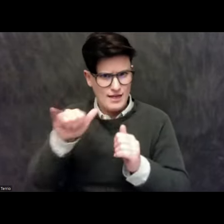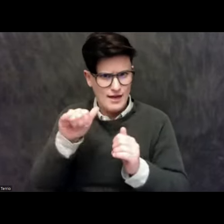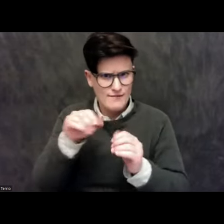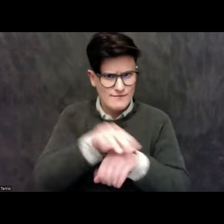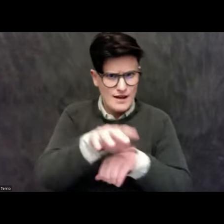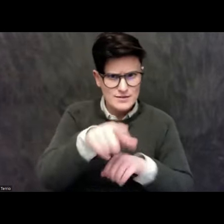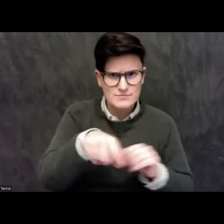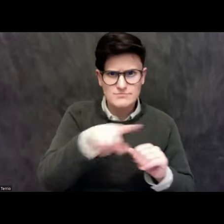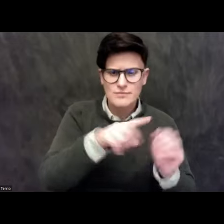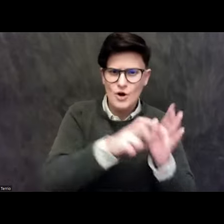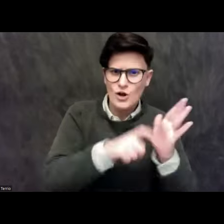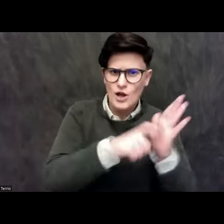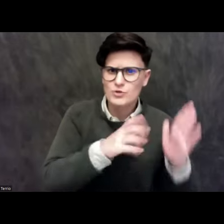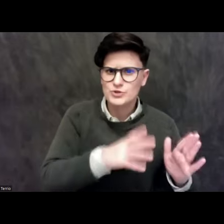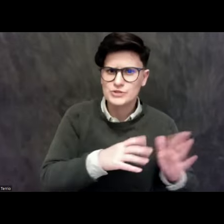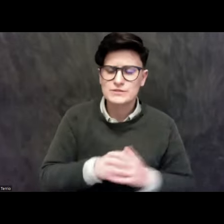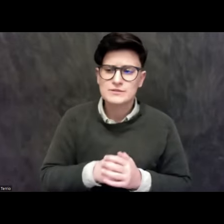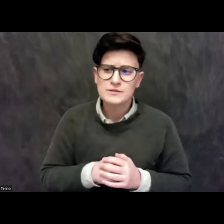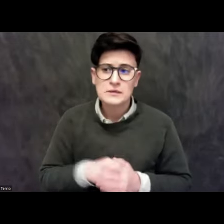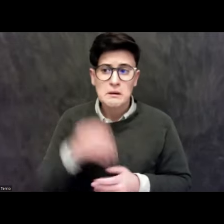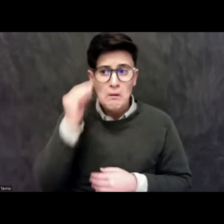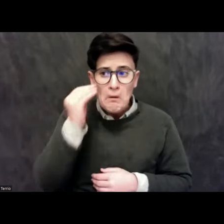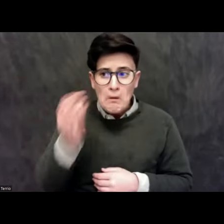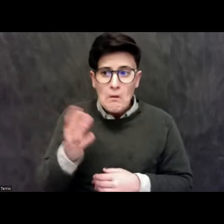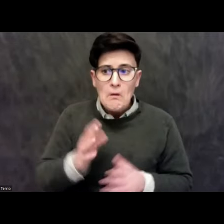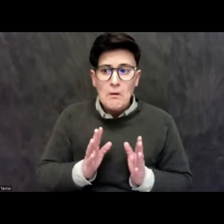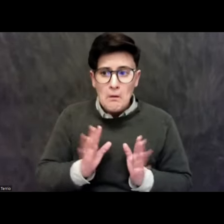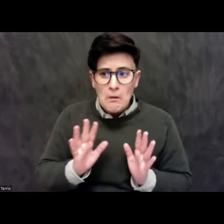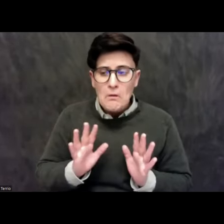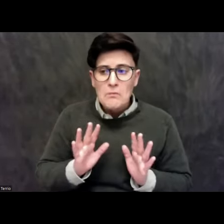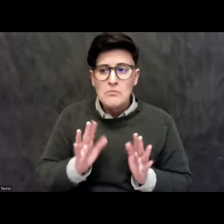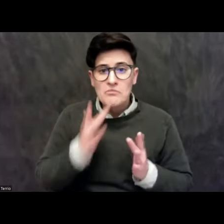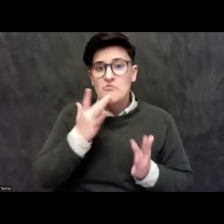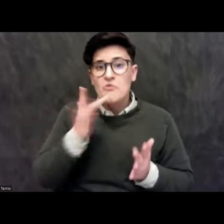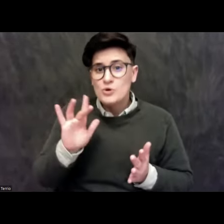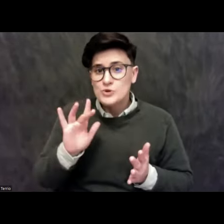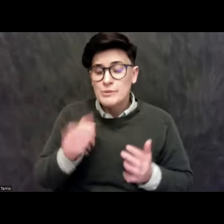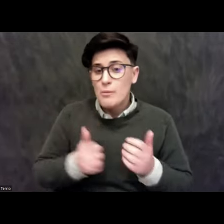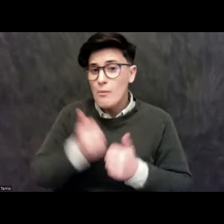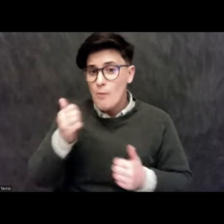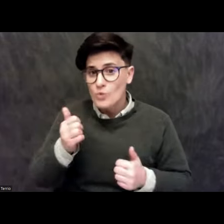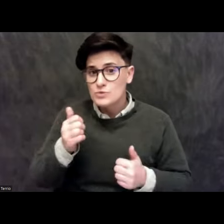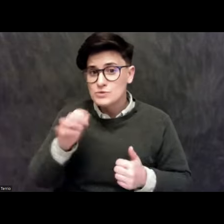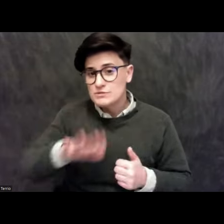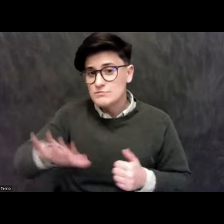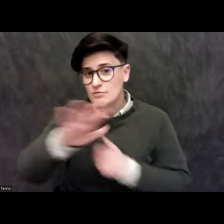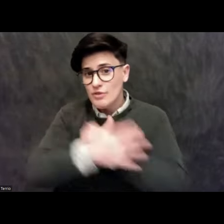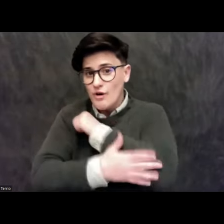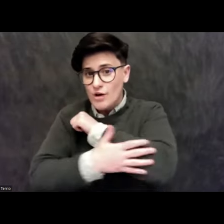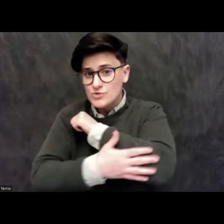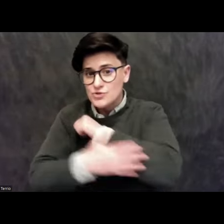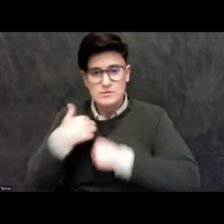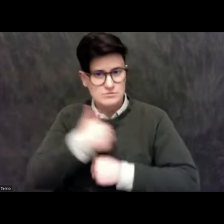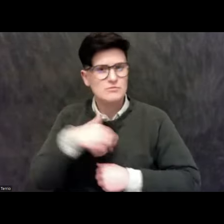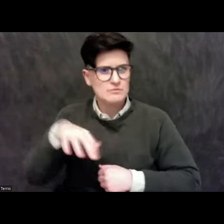It, you know, fortunately, in most of the country, like I have found very safe, we take